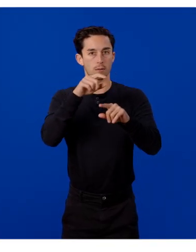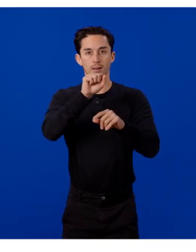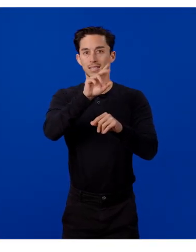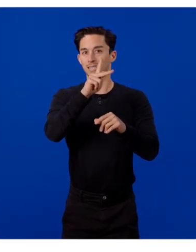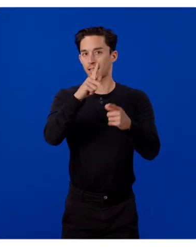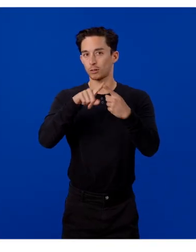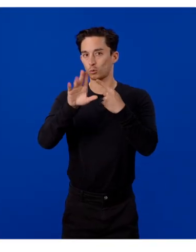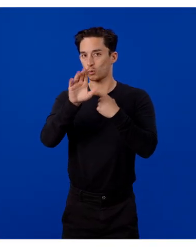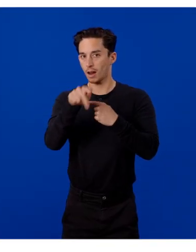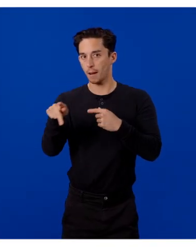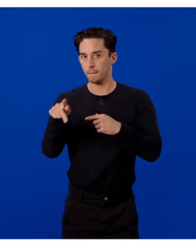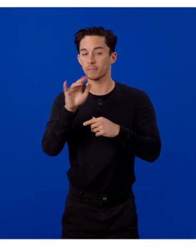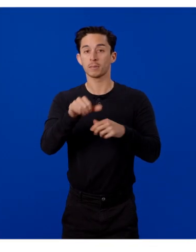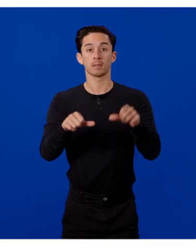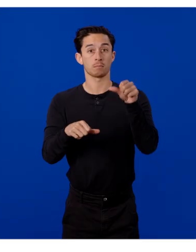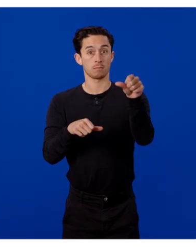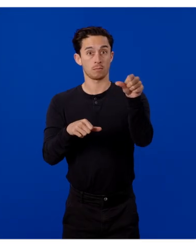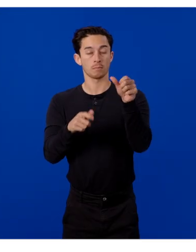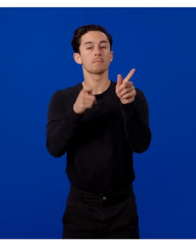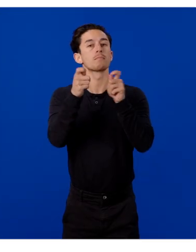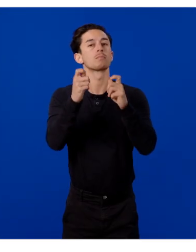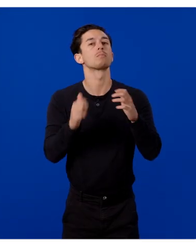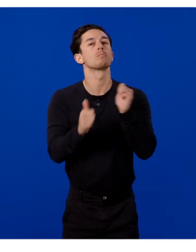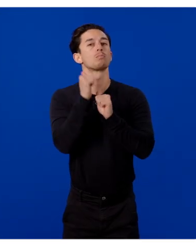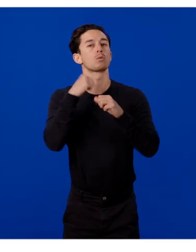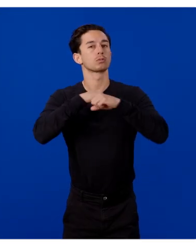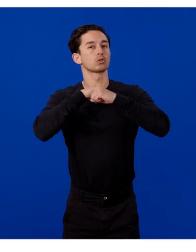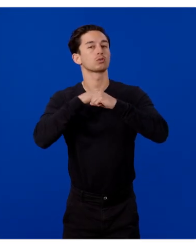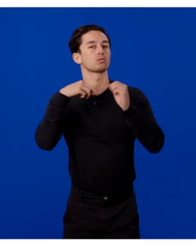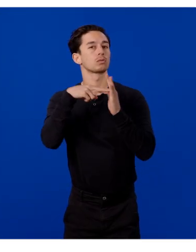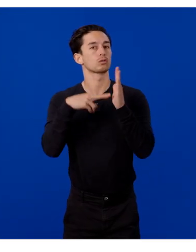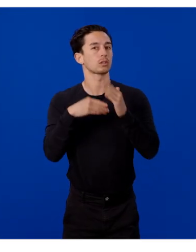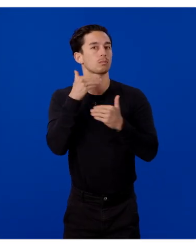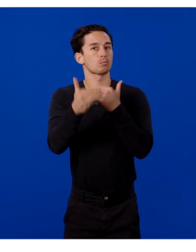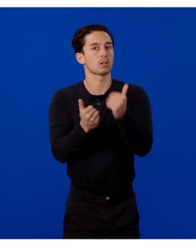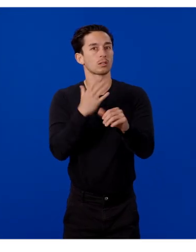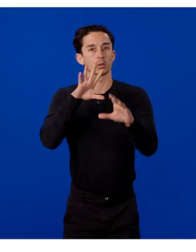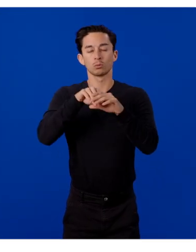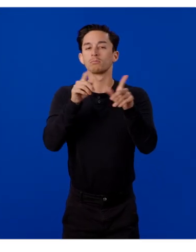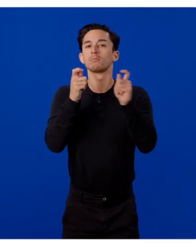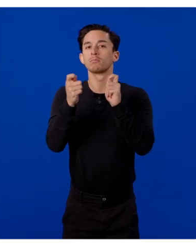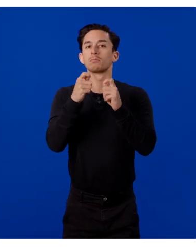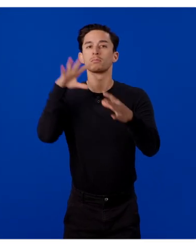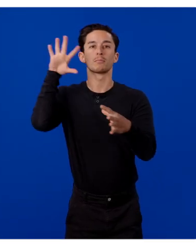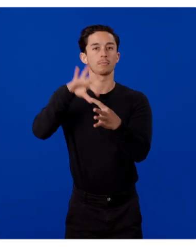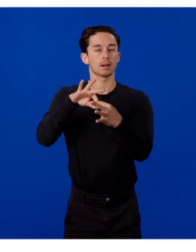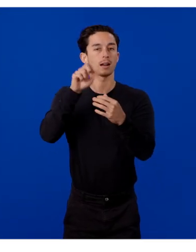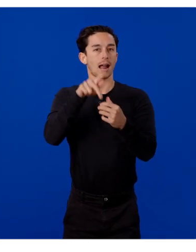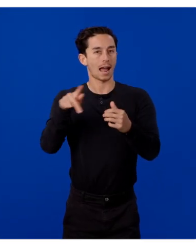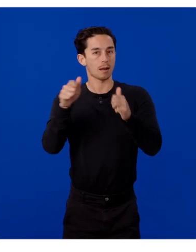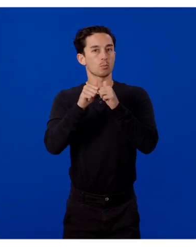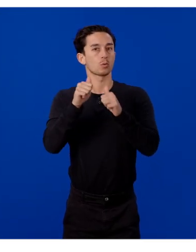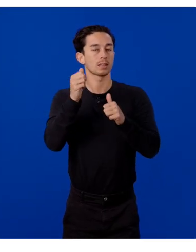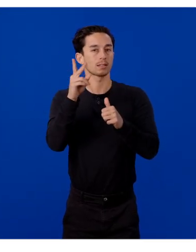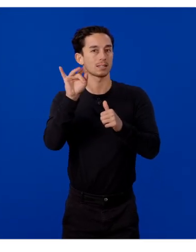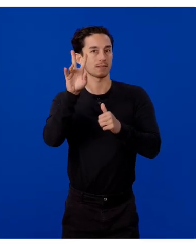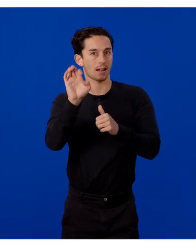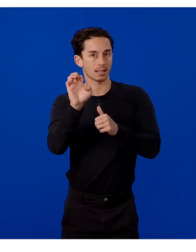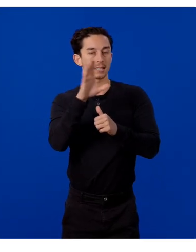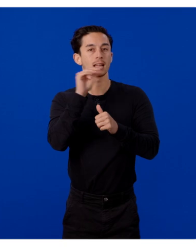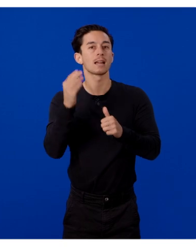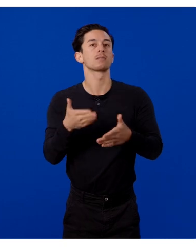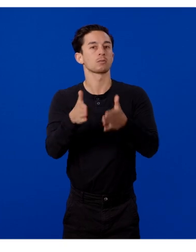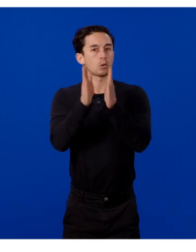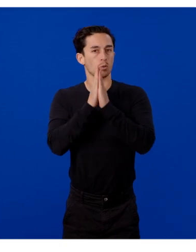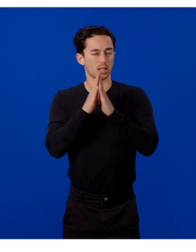your app. This button manages most of the secure registration process, including handling pairing your app with the device and requesting OS